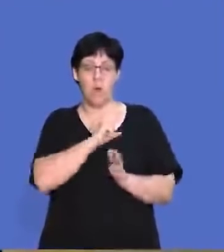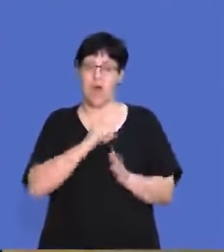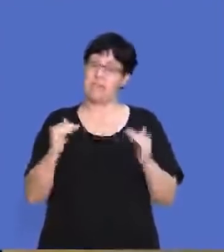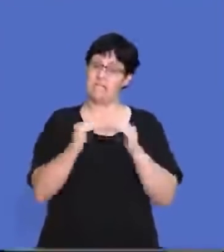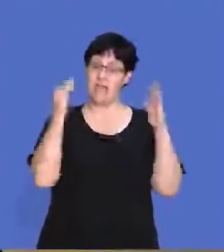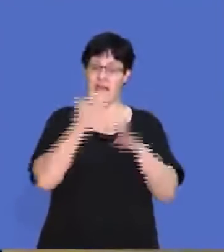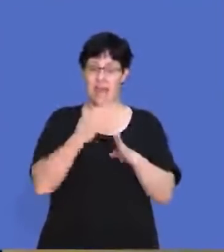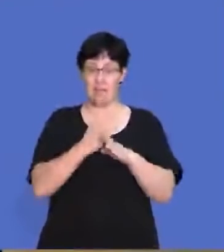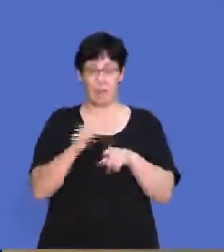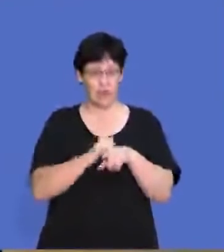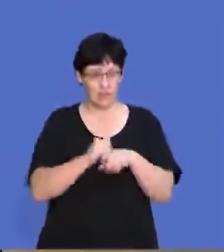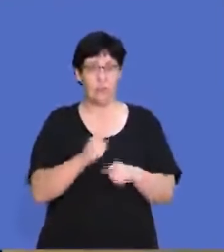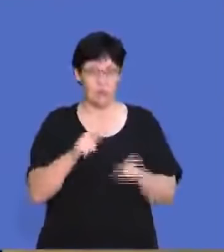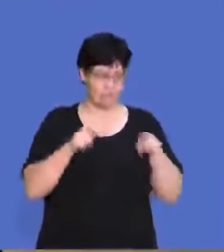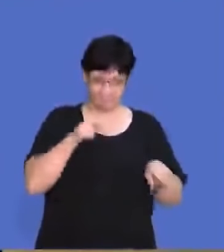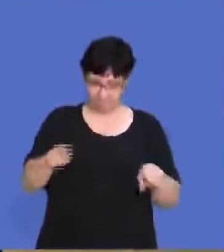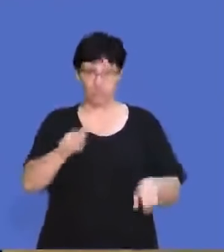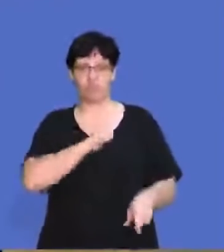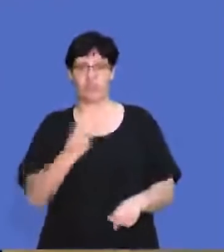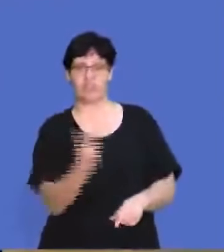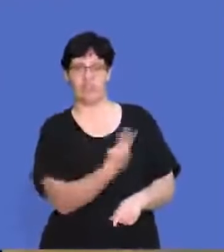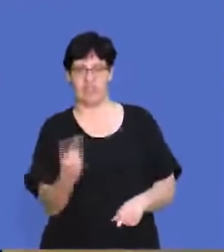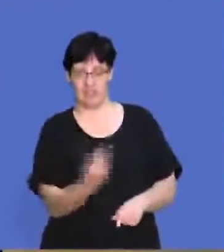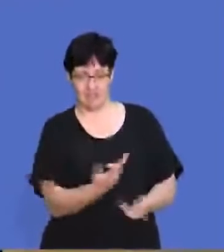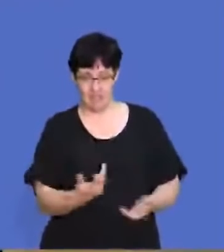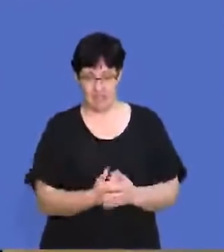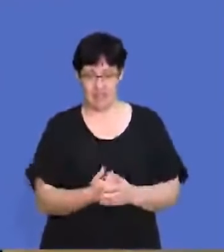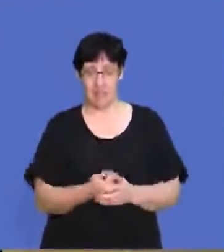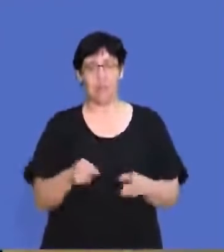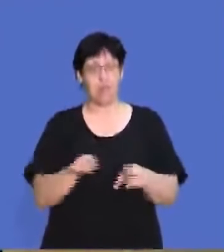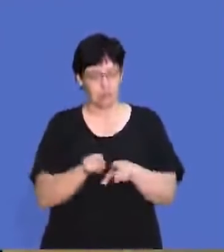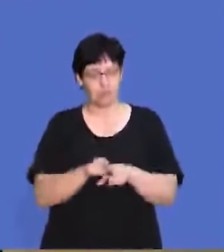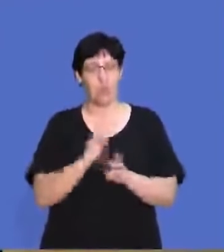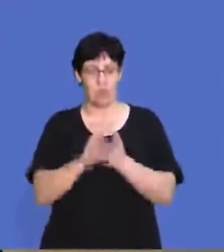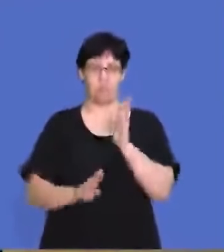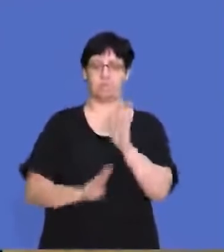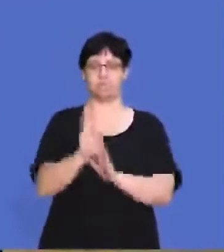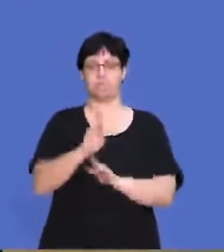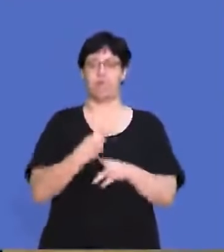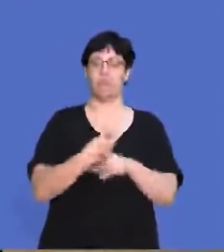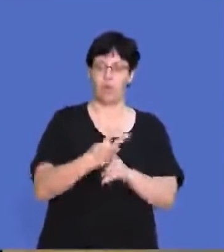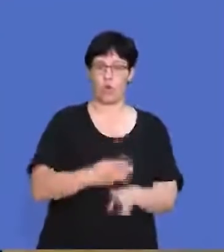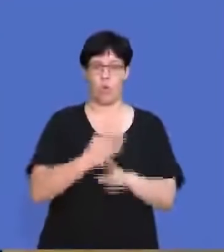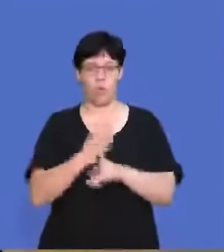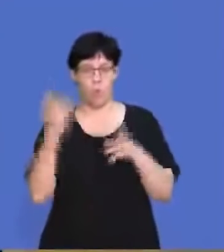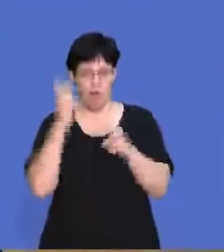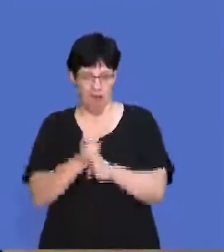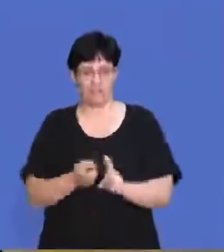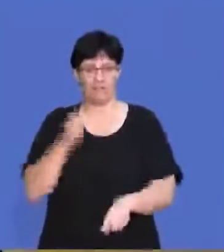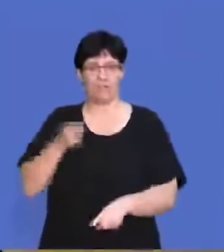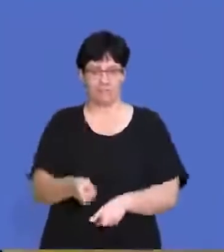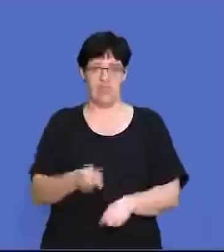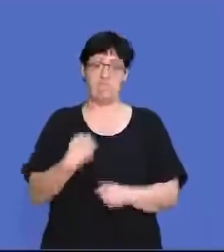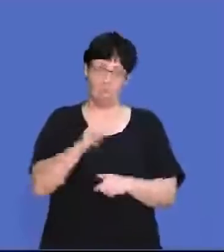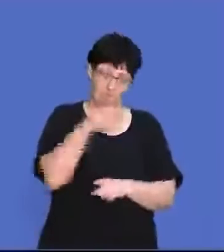fair labour practices, there's going to be trust between the employer and the employee, and that's going to increase the productivity of the